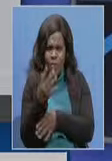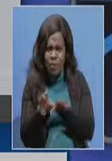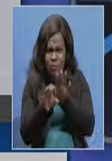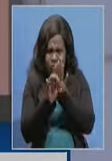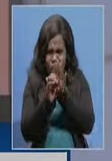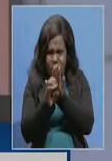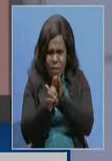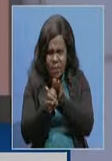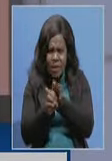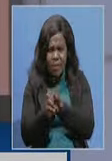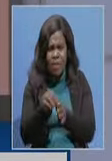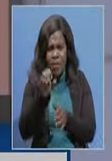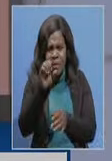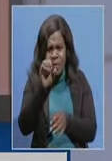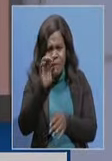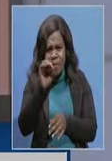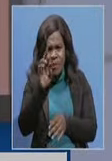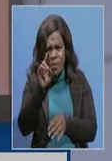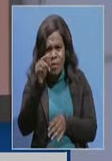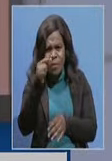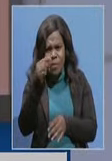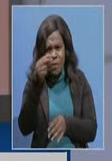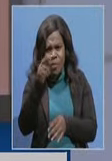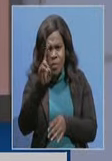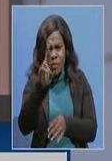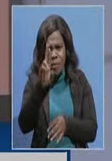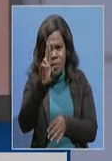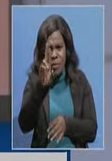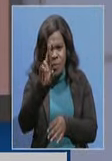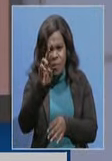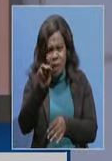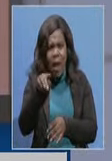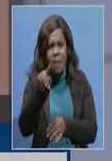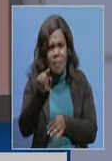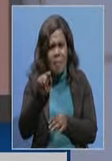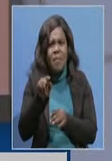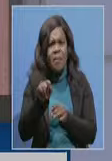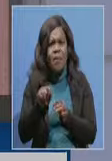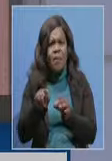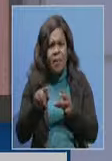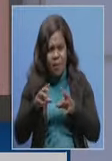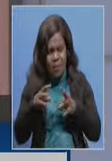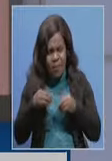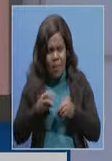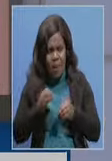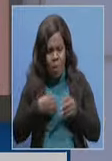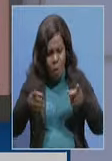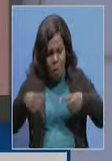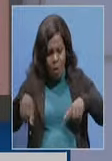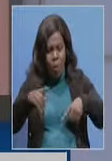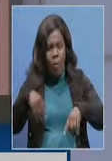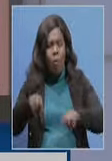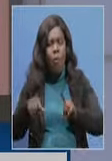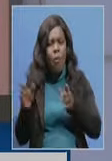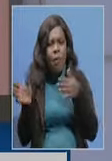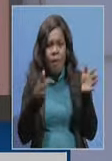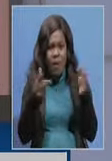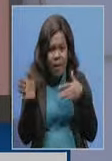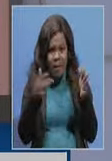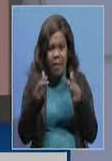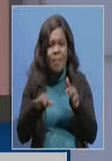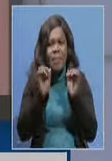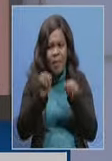example, soga, millet, cassava. We know that these are very well adapted to our local climate and they can